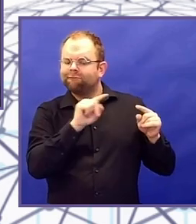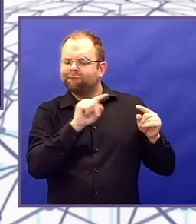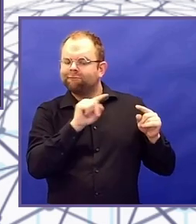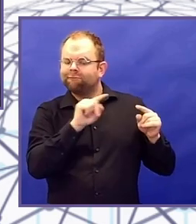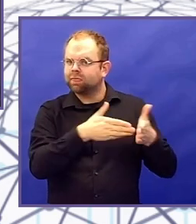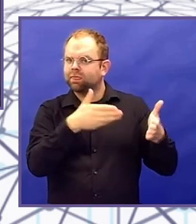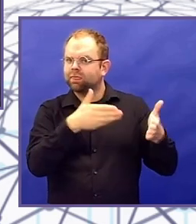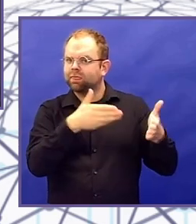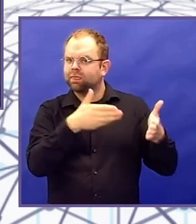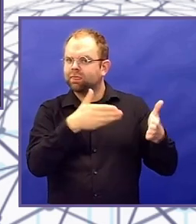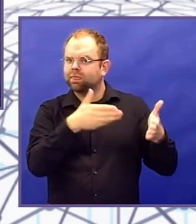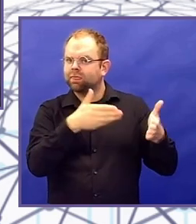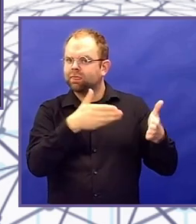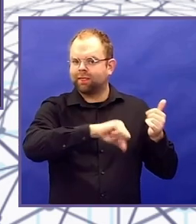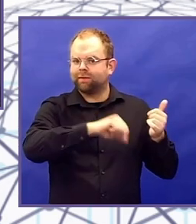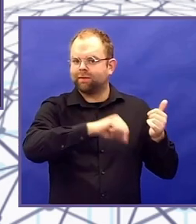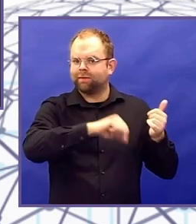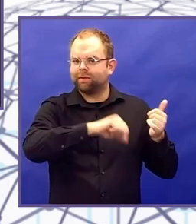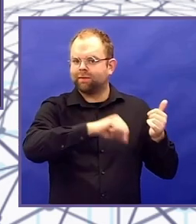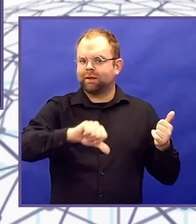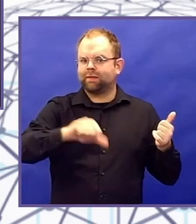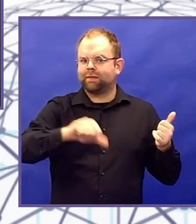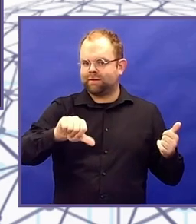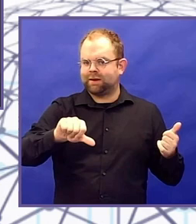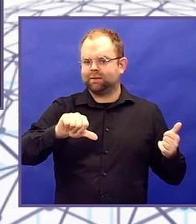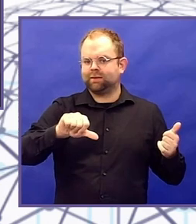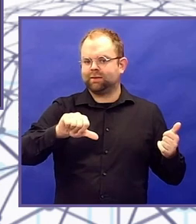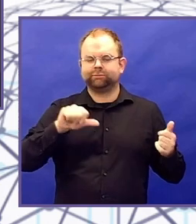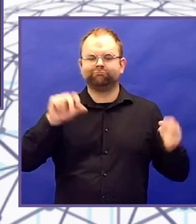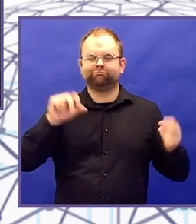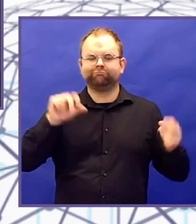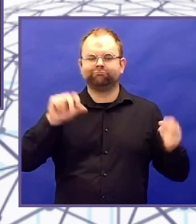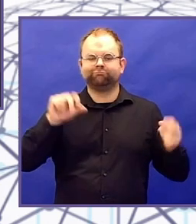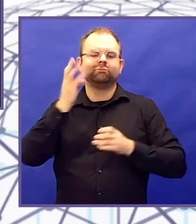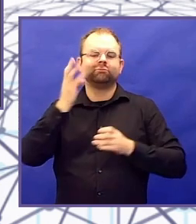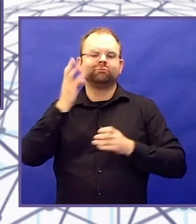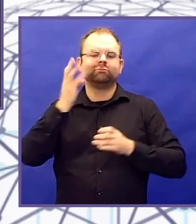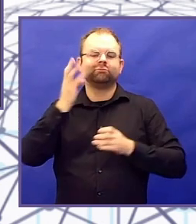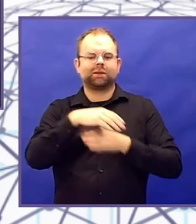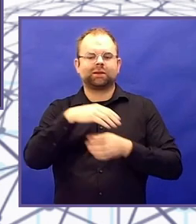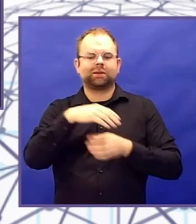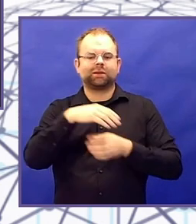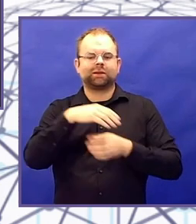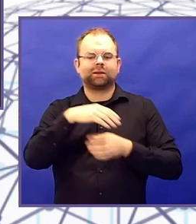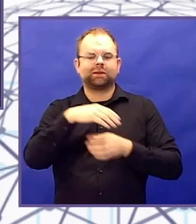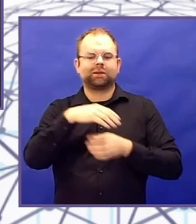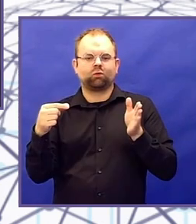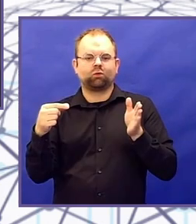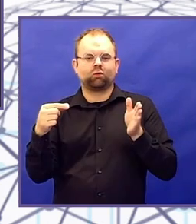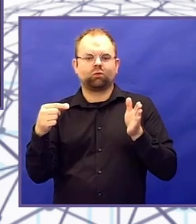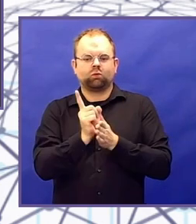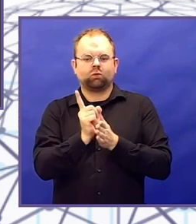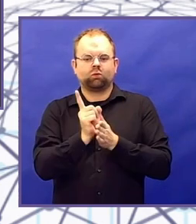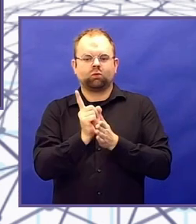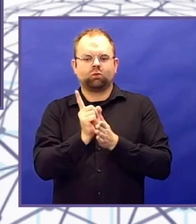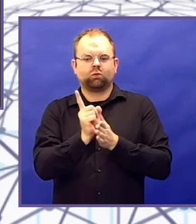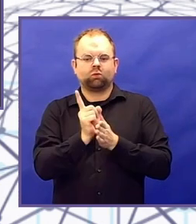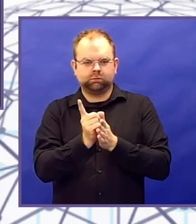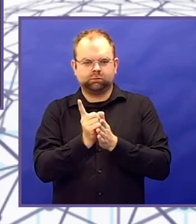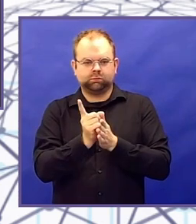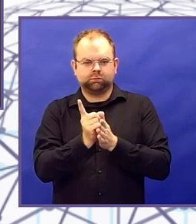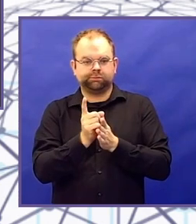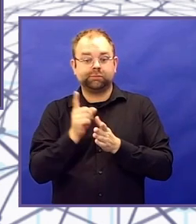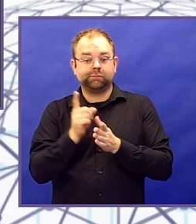coined in 2019 by Liz Jackson to draw attention to the phenomenon of design and engineering